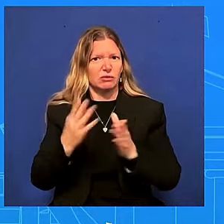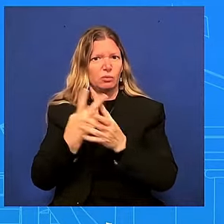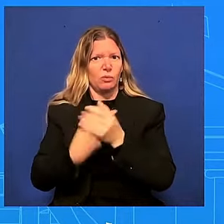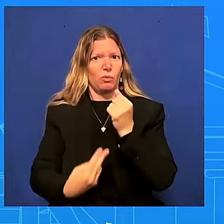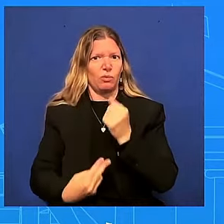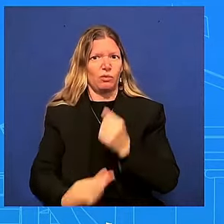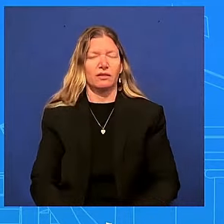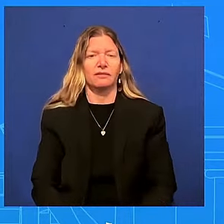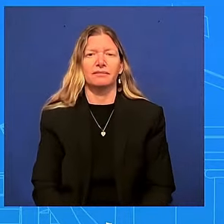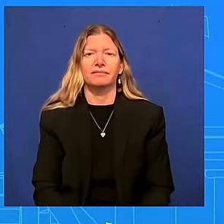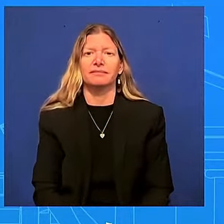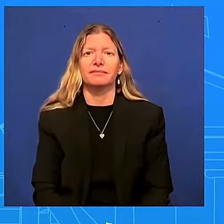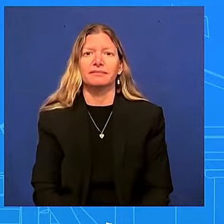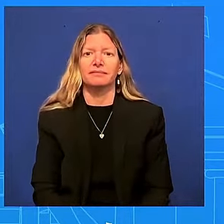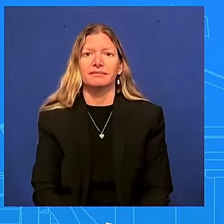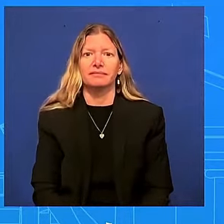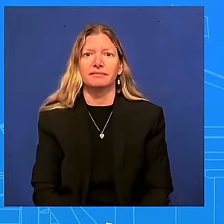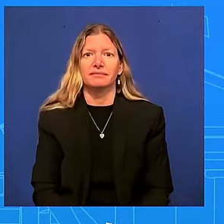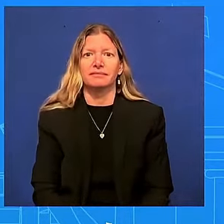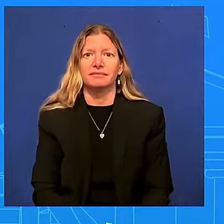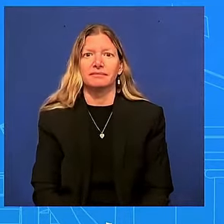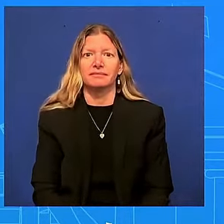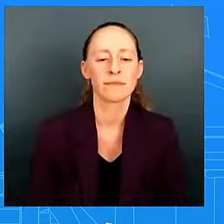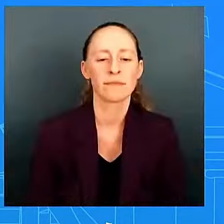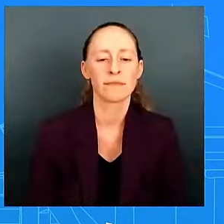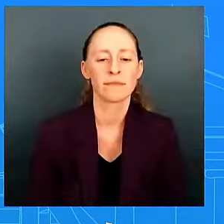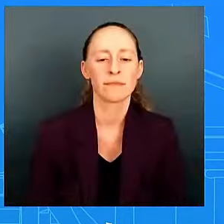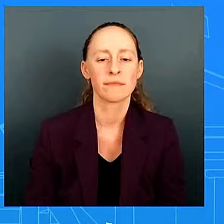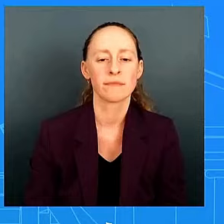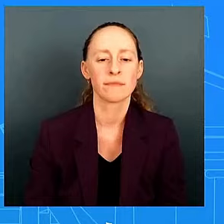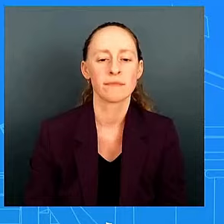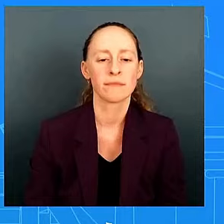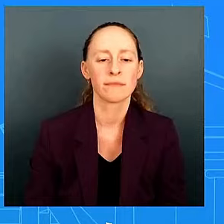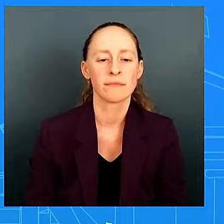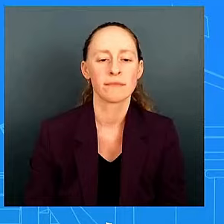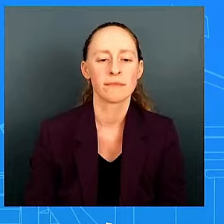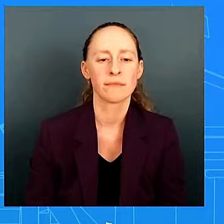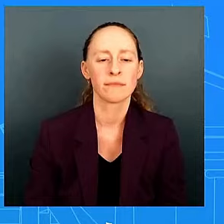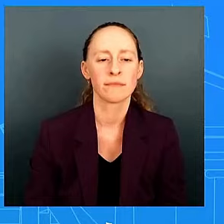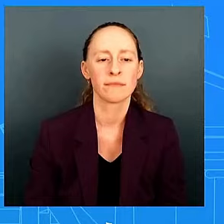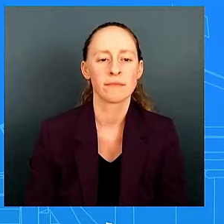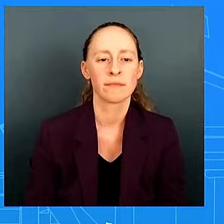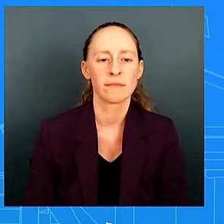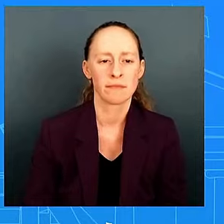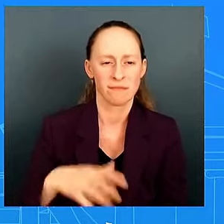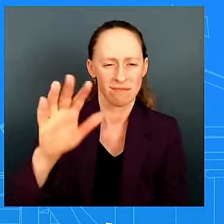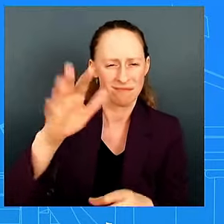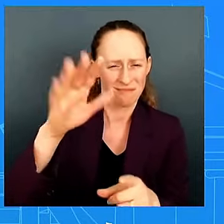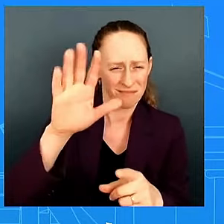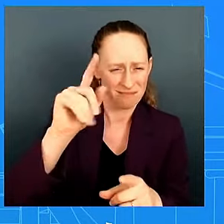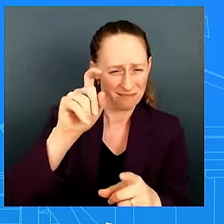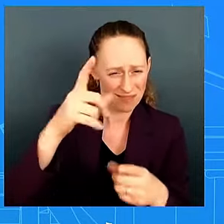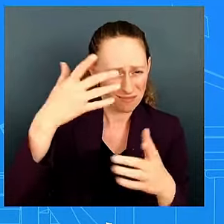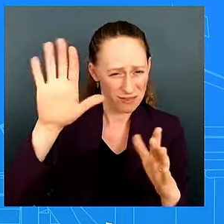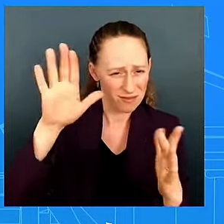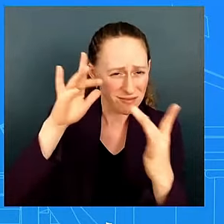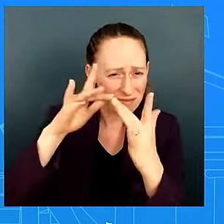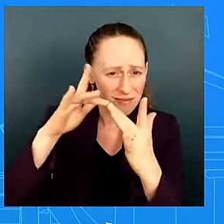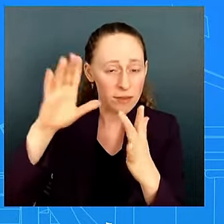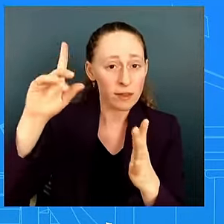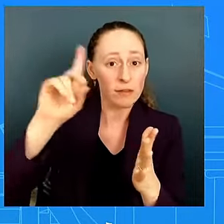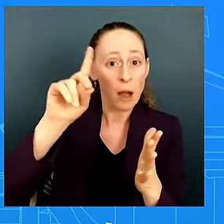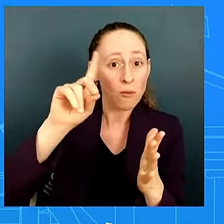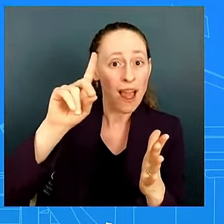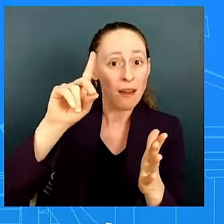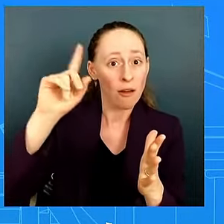to the democratic governors and hilliers when you talk so i'm not going to get into a private conversation we we wanted to share these meetings i know it was getting out there it